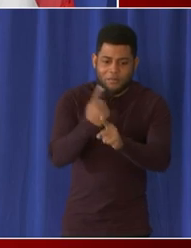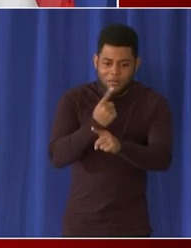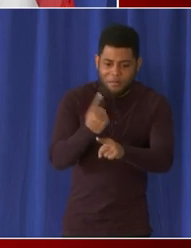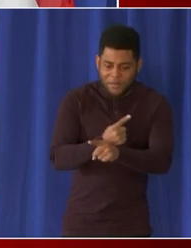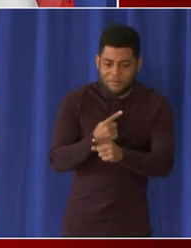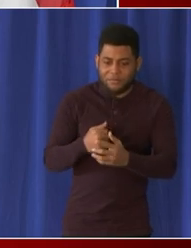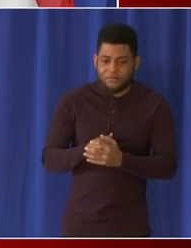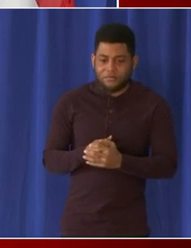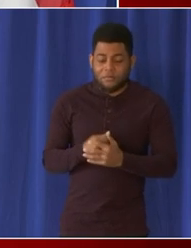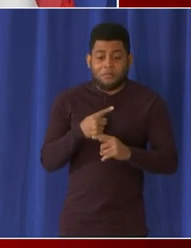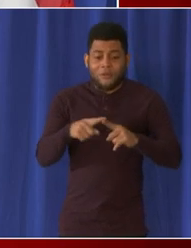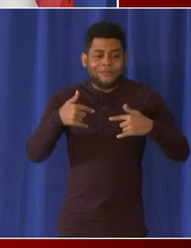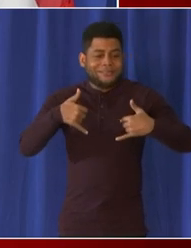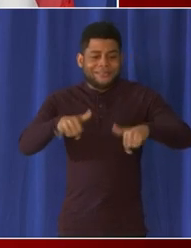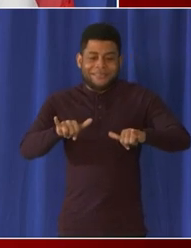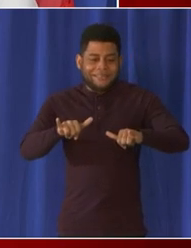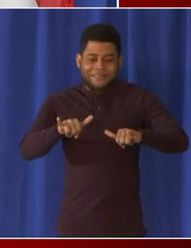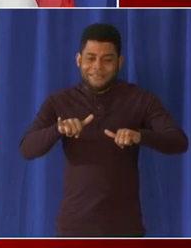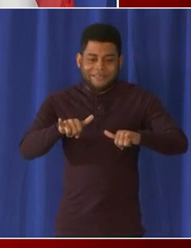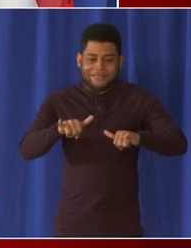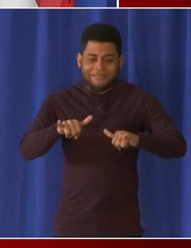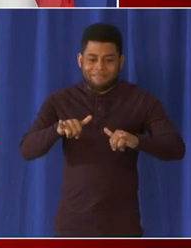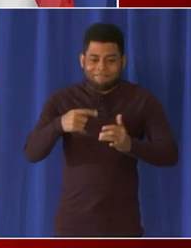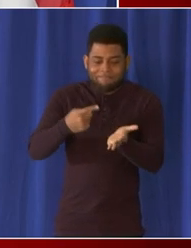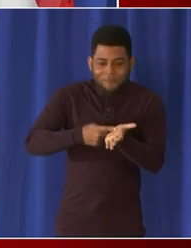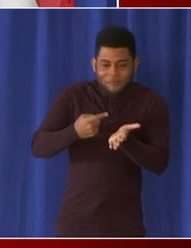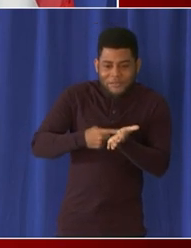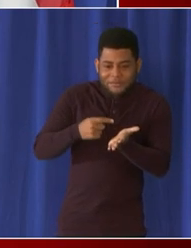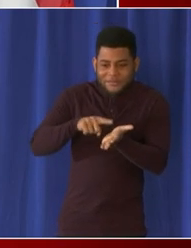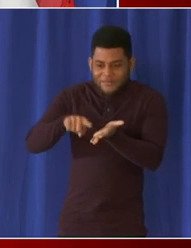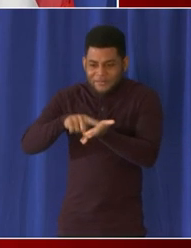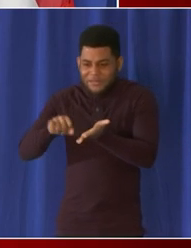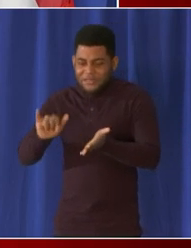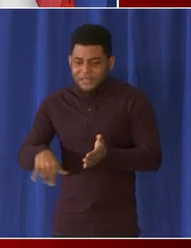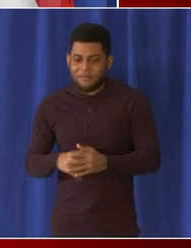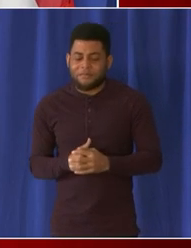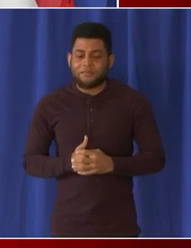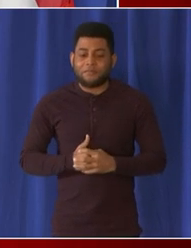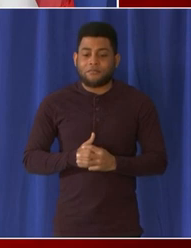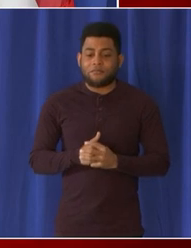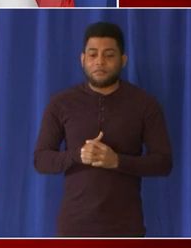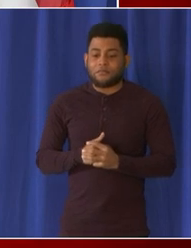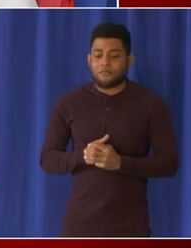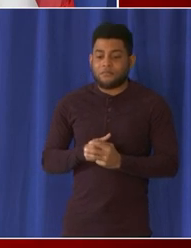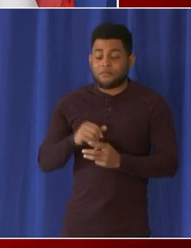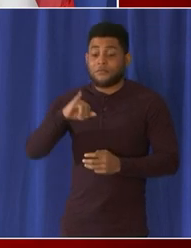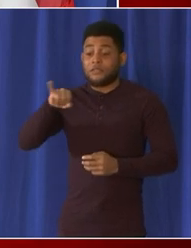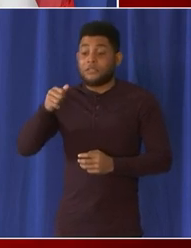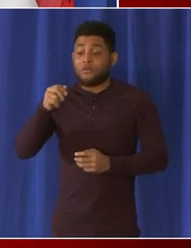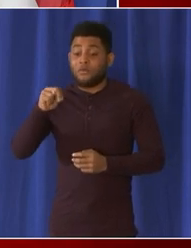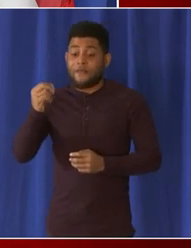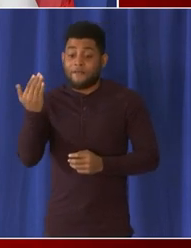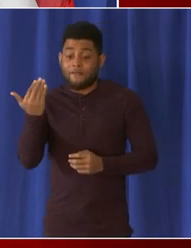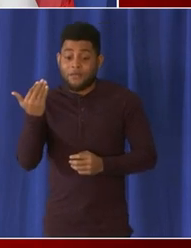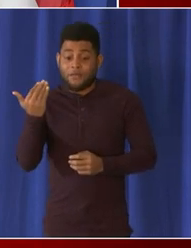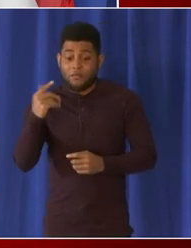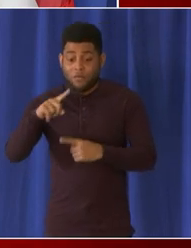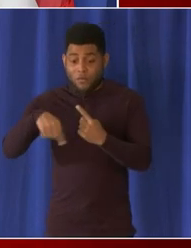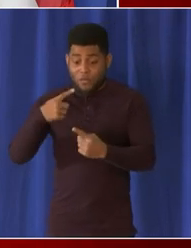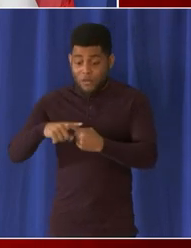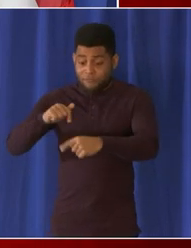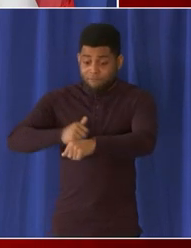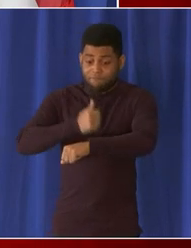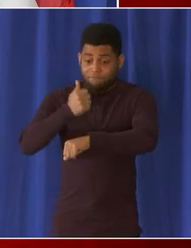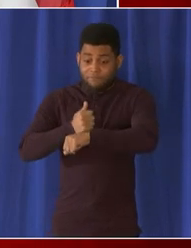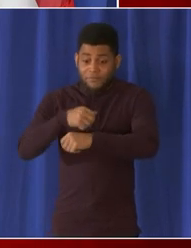still evaluating that request and then furthermore for kind of the um january 15th sort of indoor venue requirement